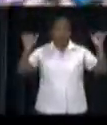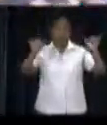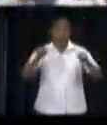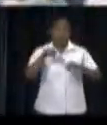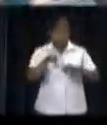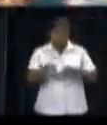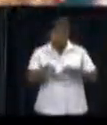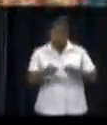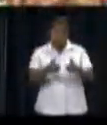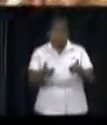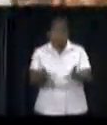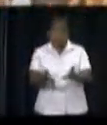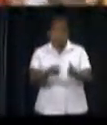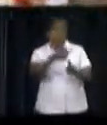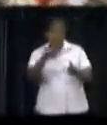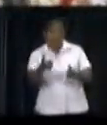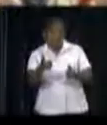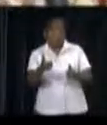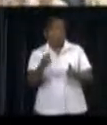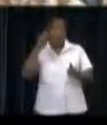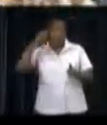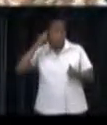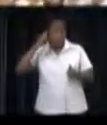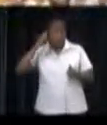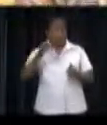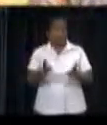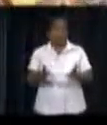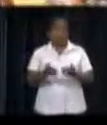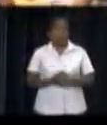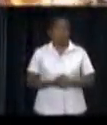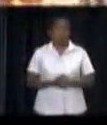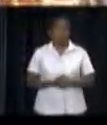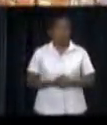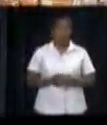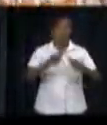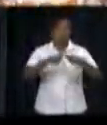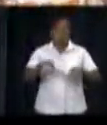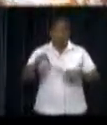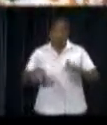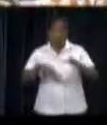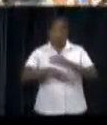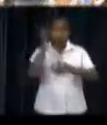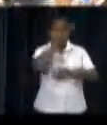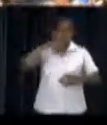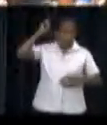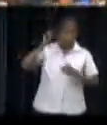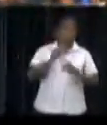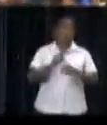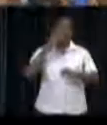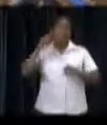Afro-Sorinomese cultural ceremonies. At various places in our country, this day was celebrated,